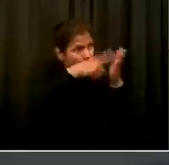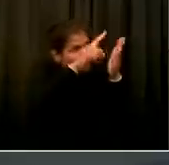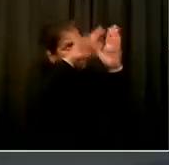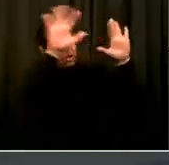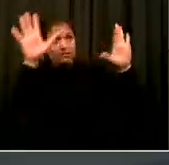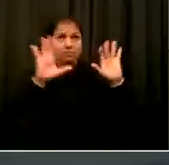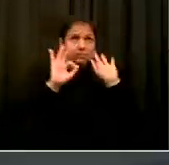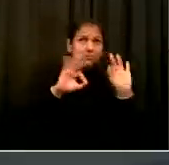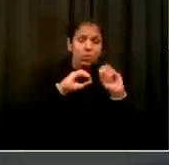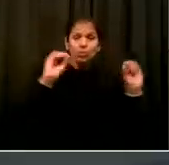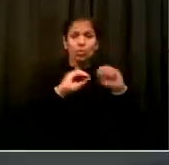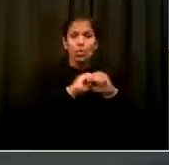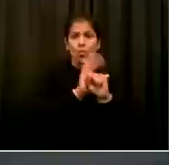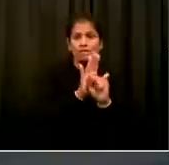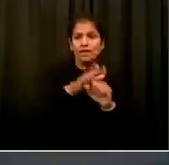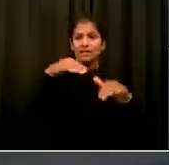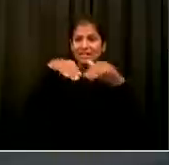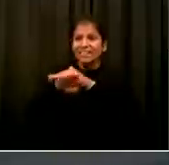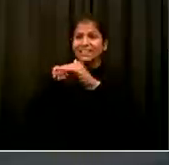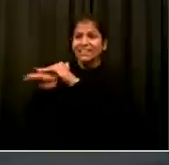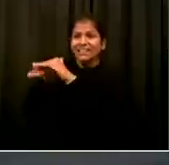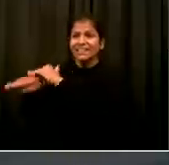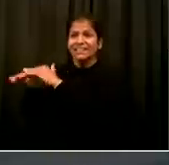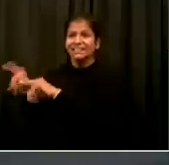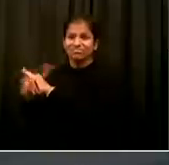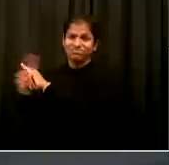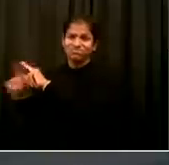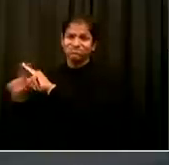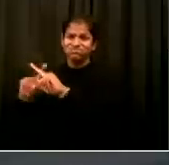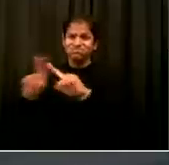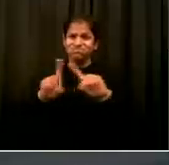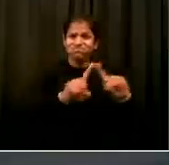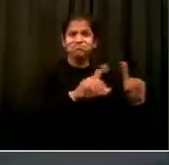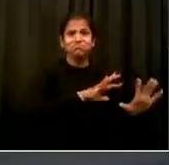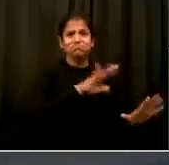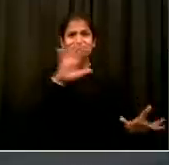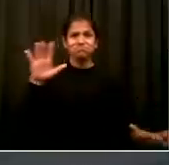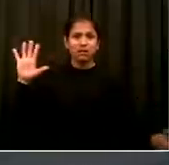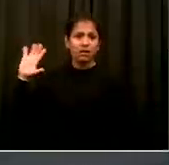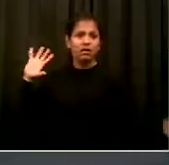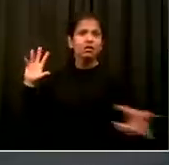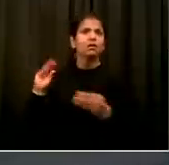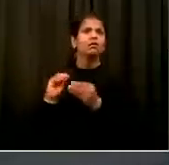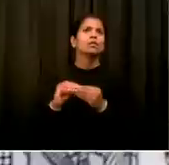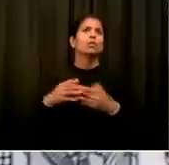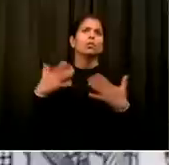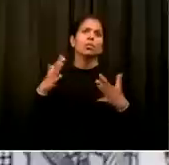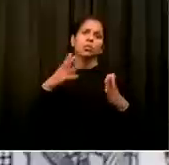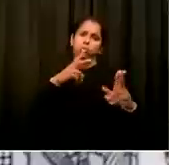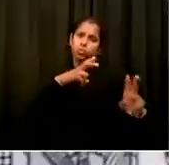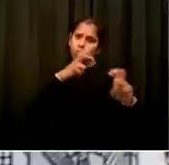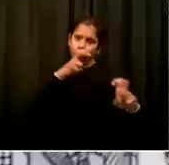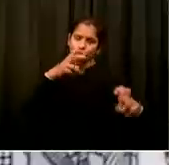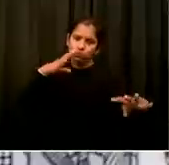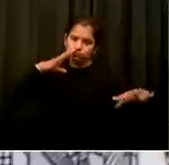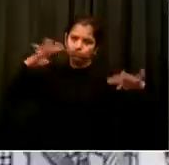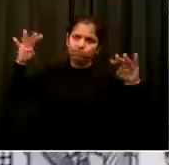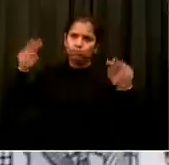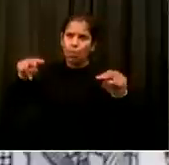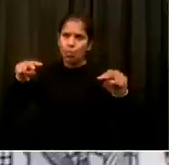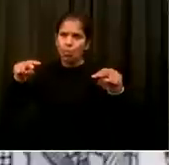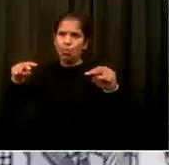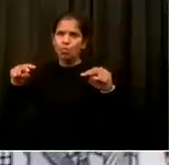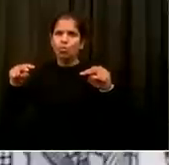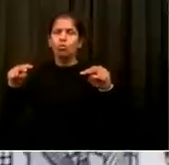effort here. And what we always hope is that the education efforts, the outreach efforts, the free mask distribution really carry the load